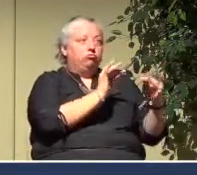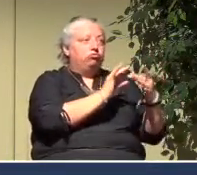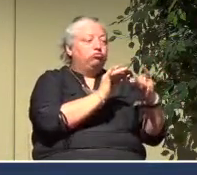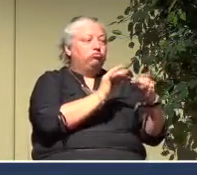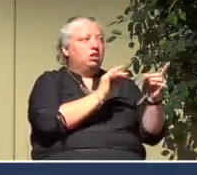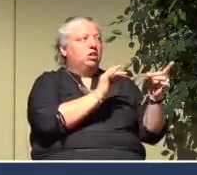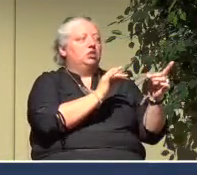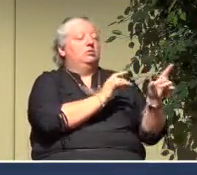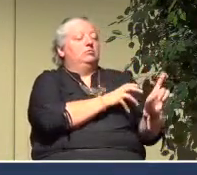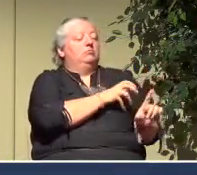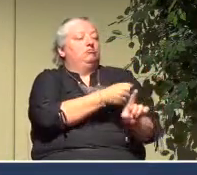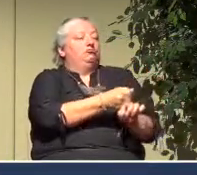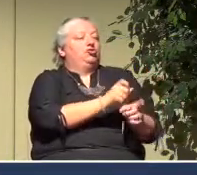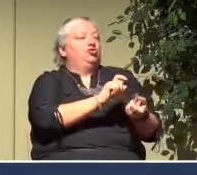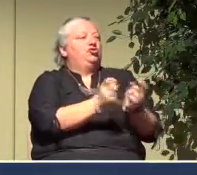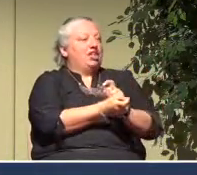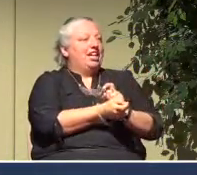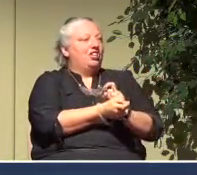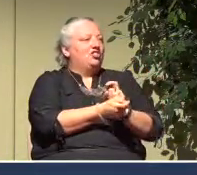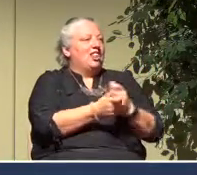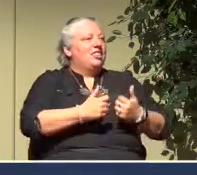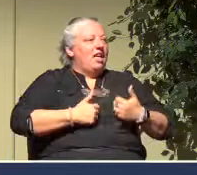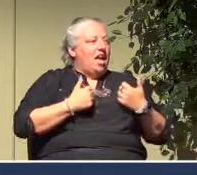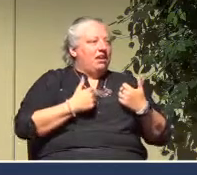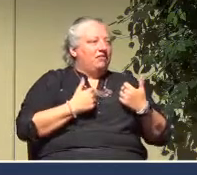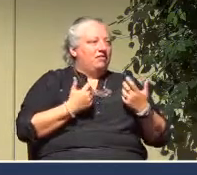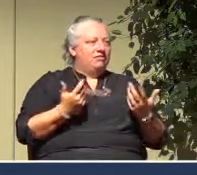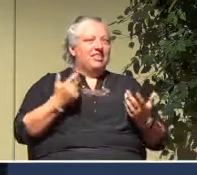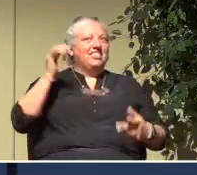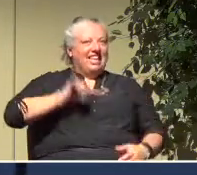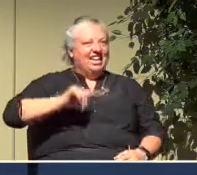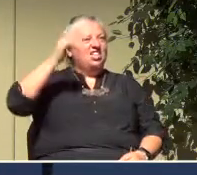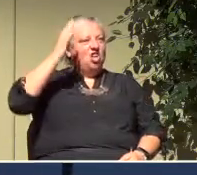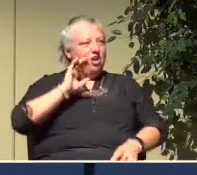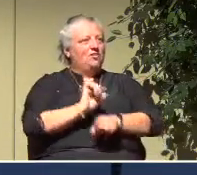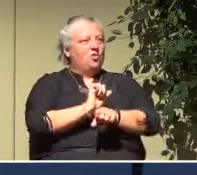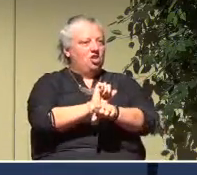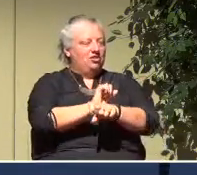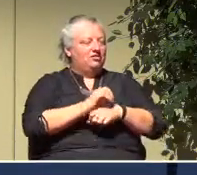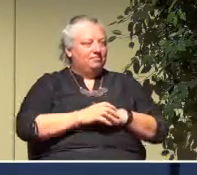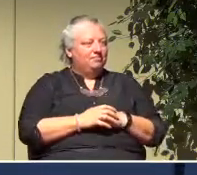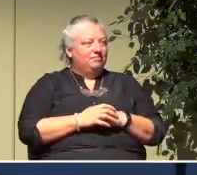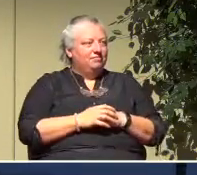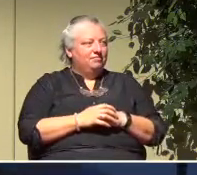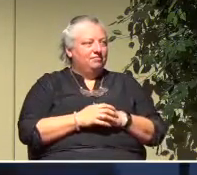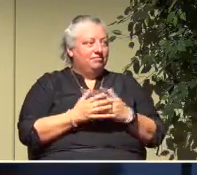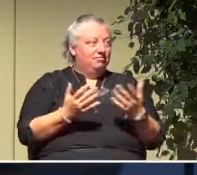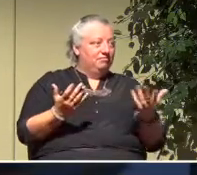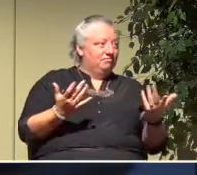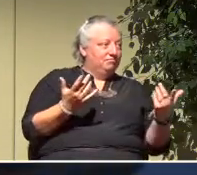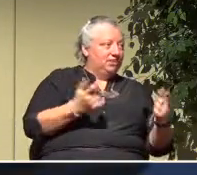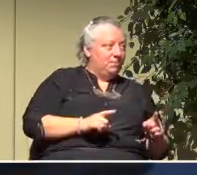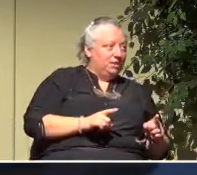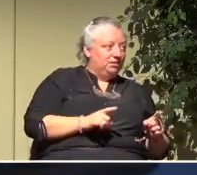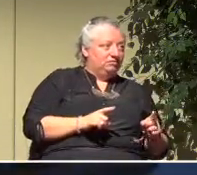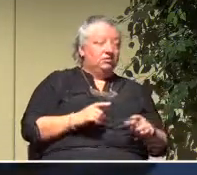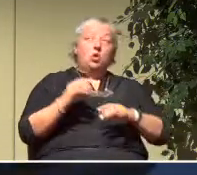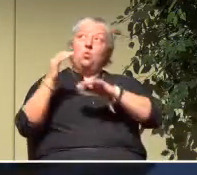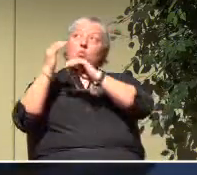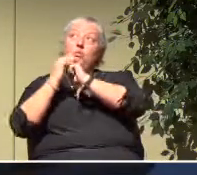change their lives, and that's God. And so what happens is worship,